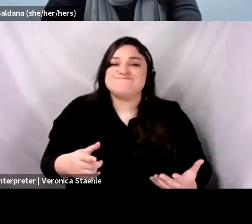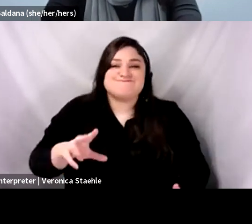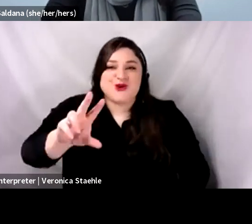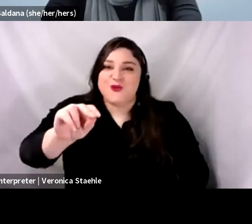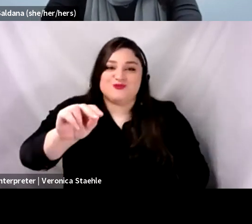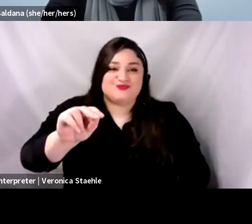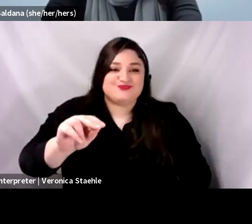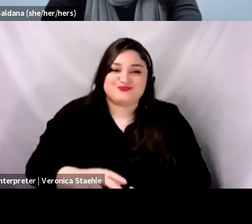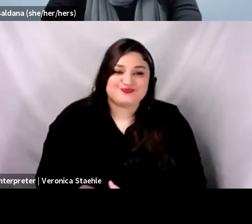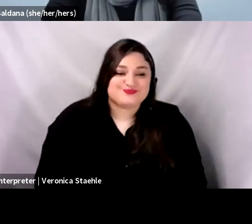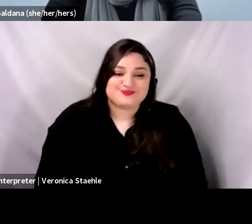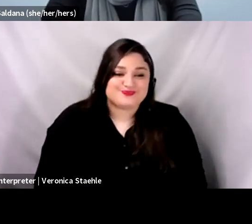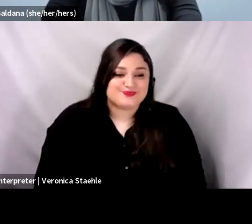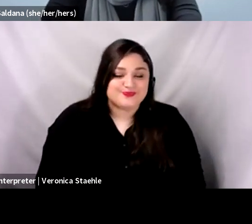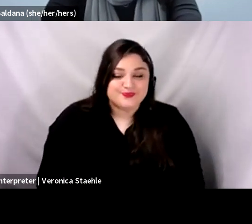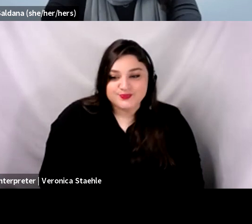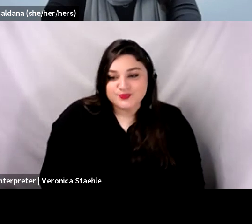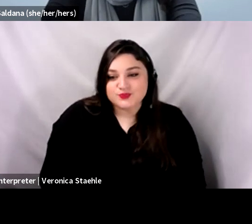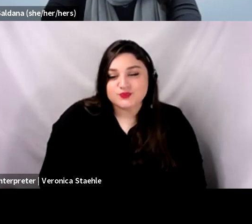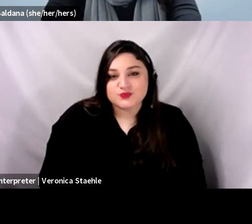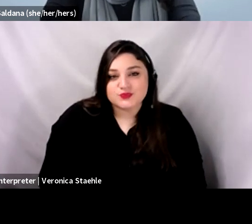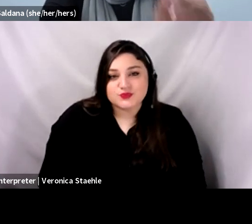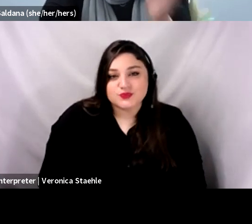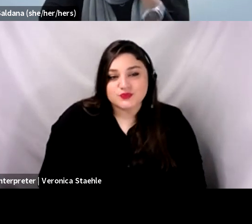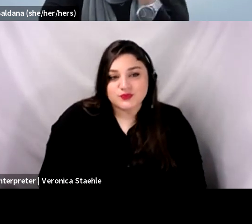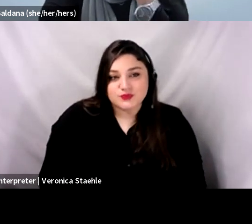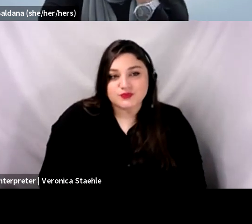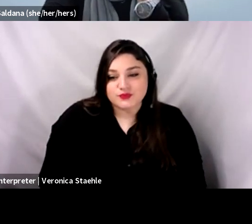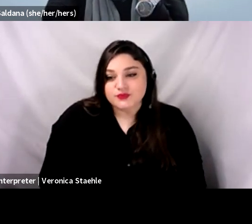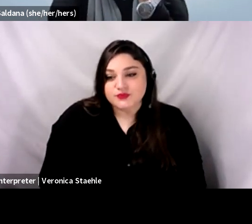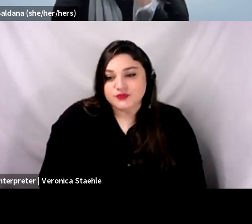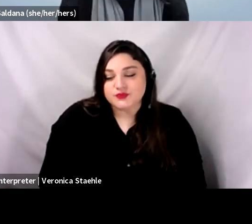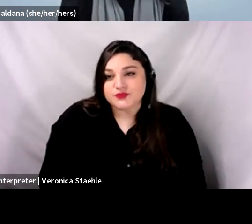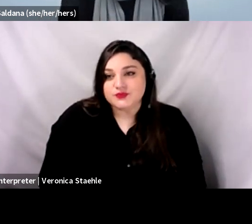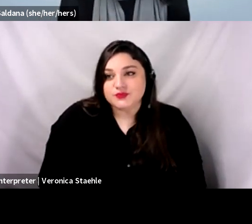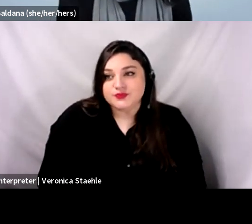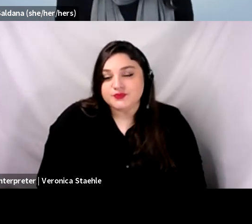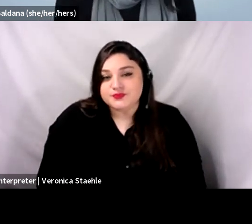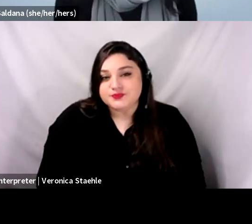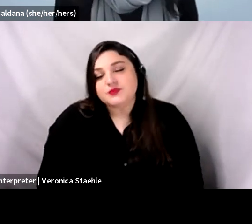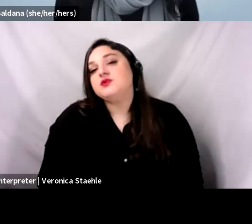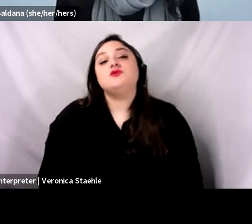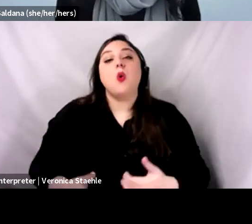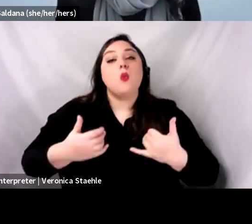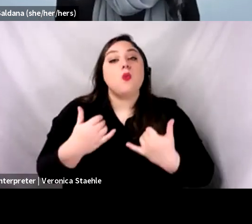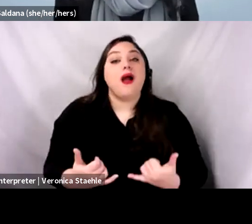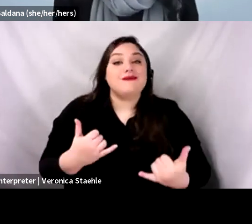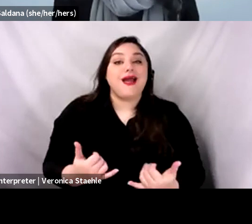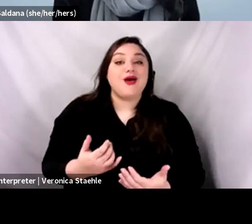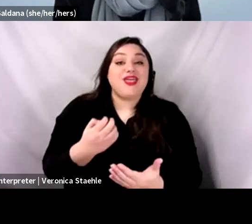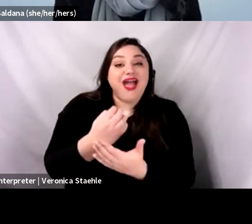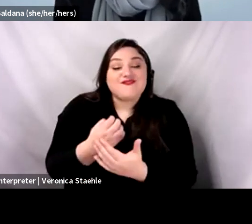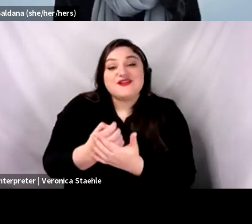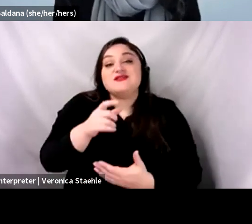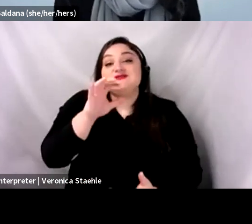the level of evidence around implementation strategy costing, um,